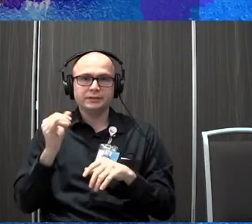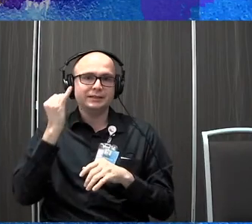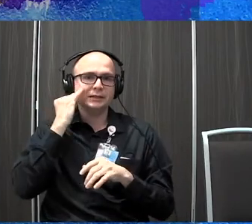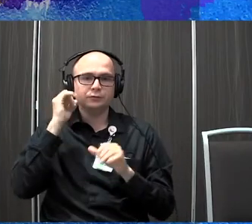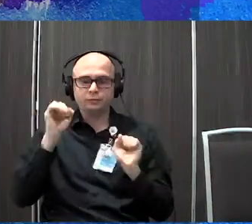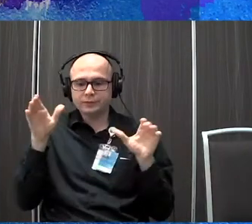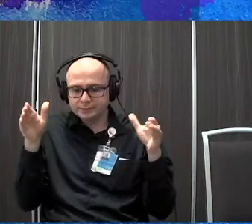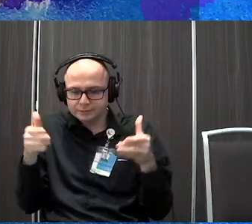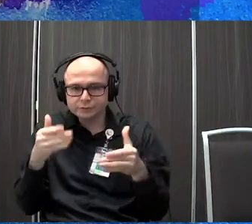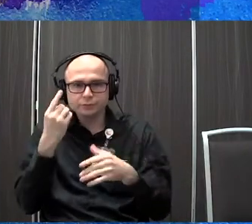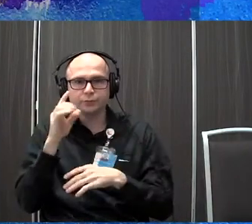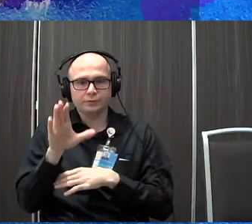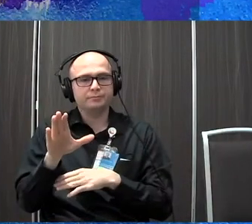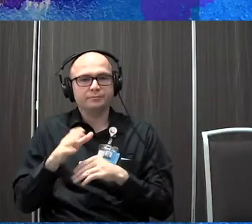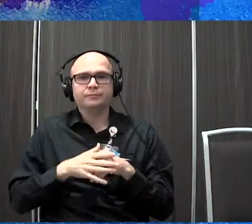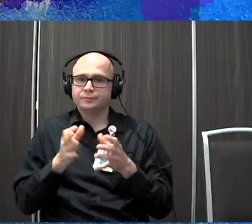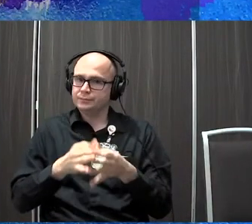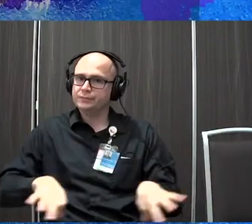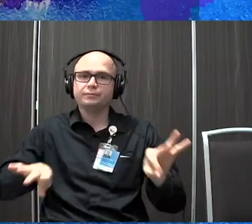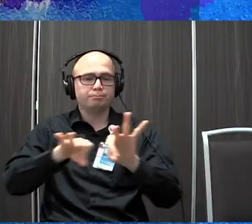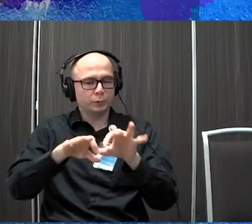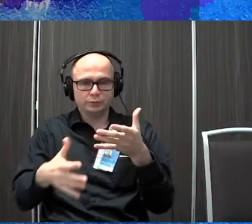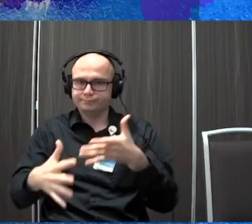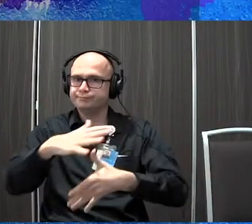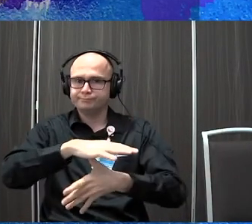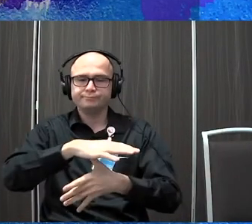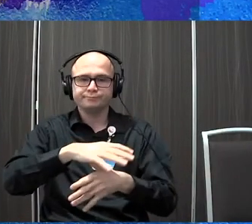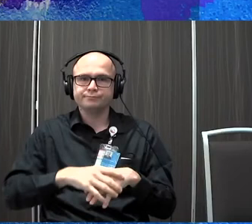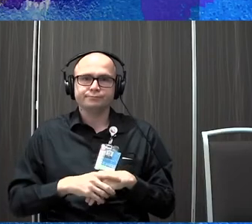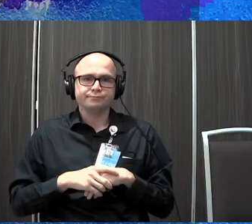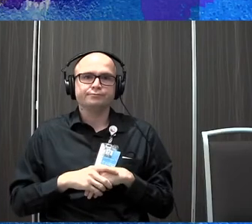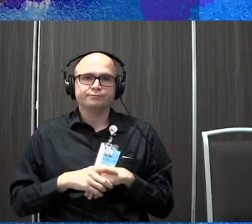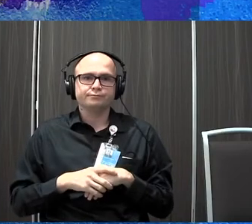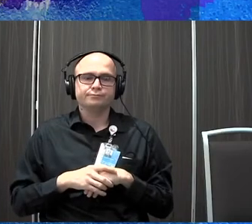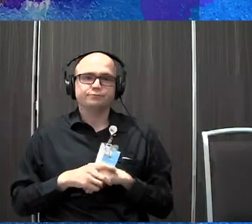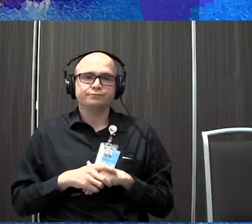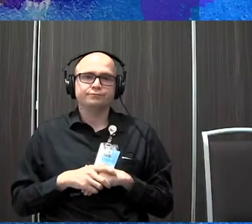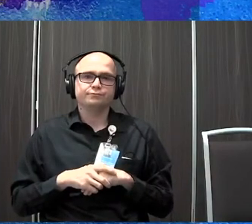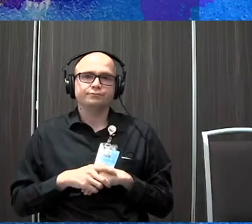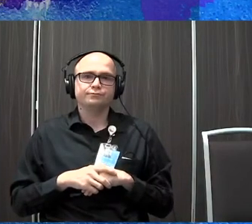of keep things centered for them is going to be very, very helpful in that respect.